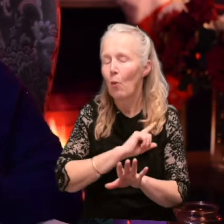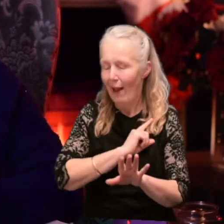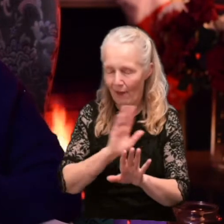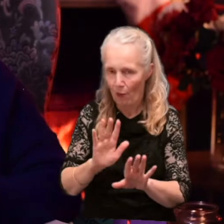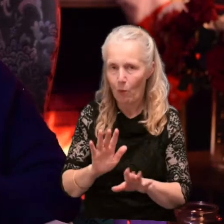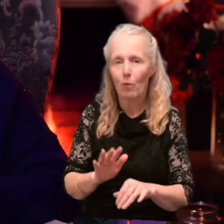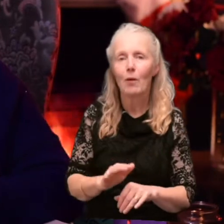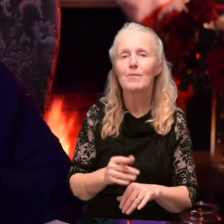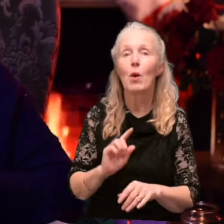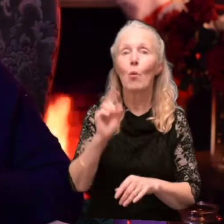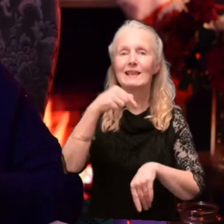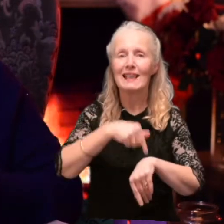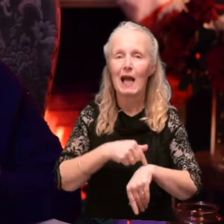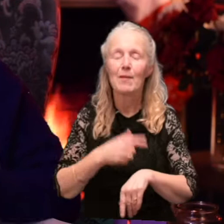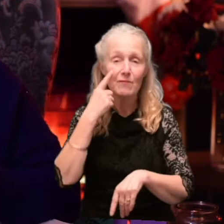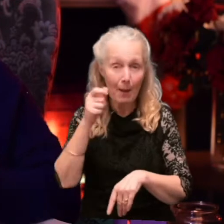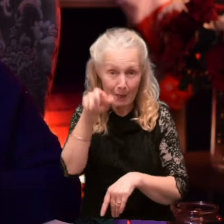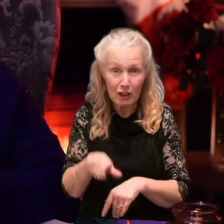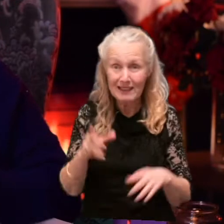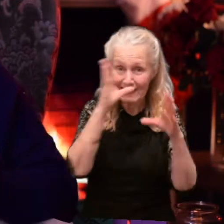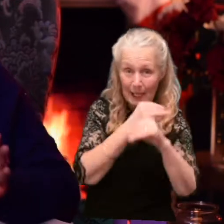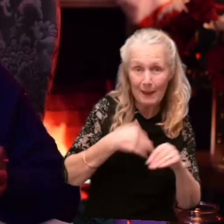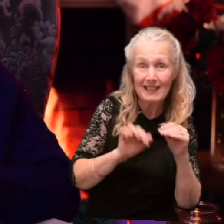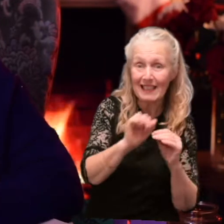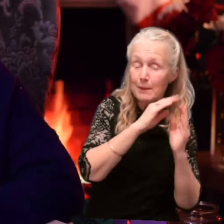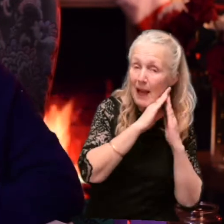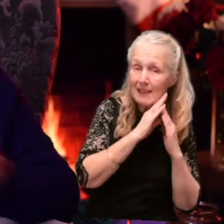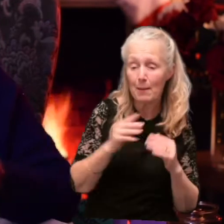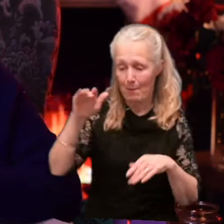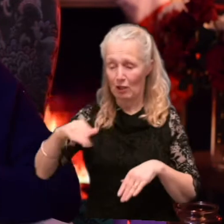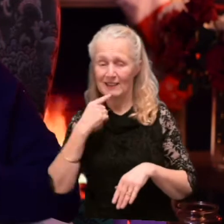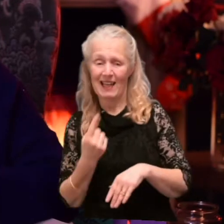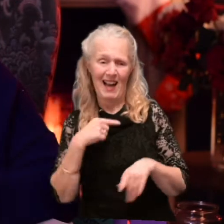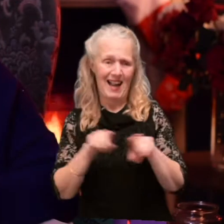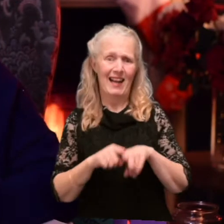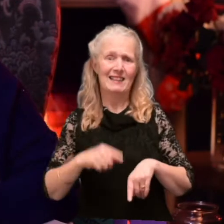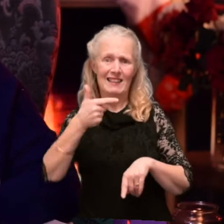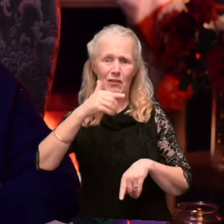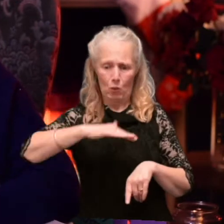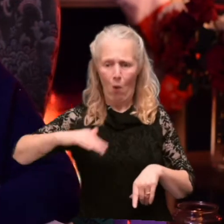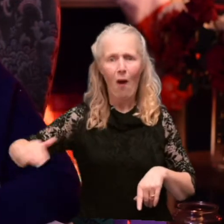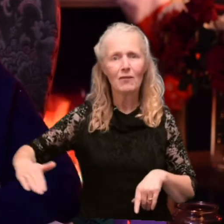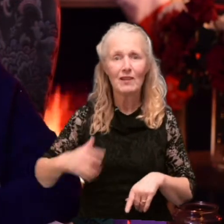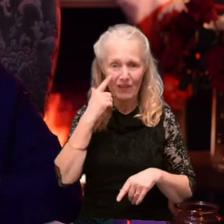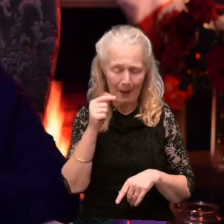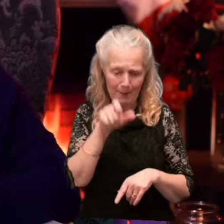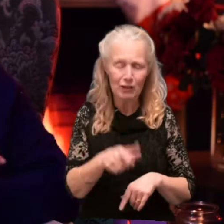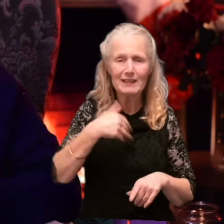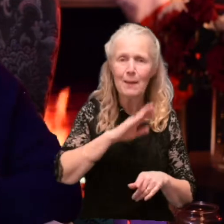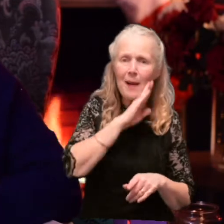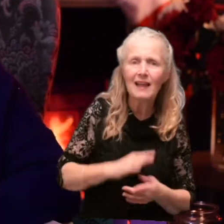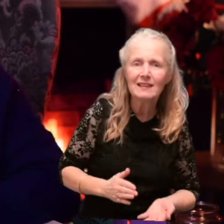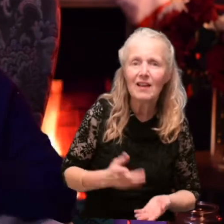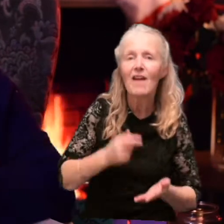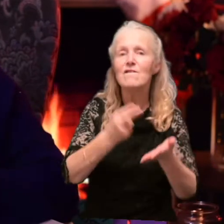he found somebody sleeping in his bed. And somebody said he was like one of the seven dwarves. Finding somebody in his bed, I mean. Well, they had a